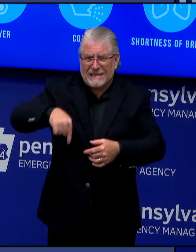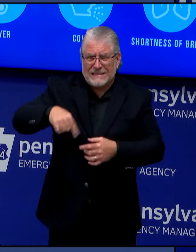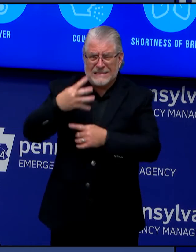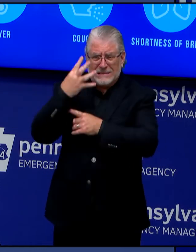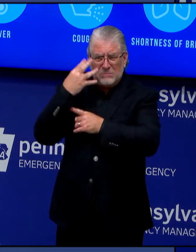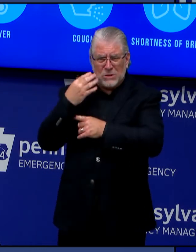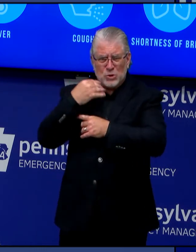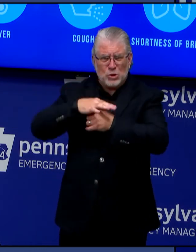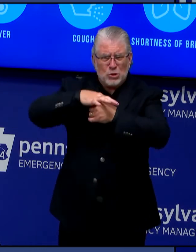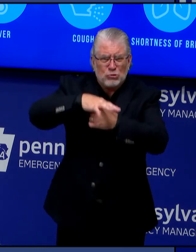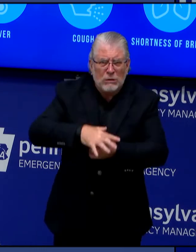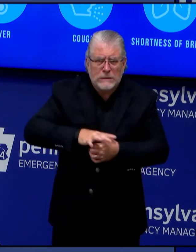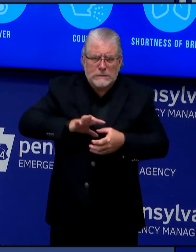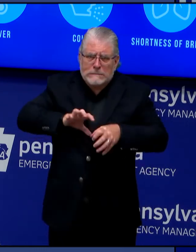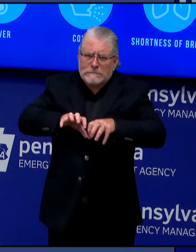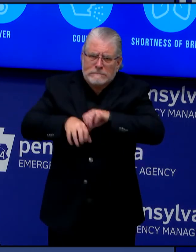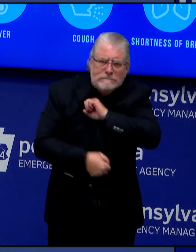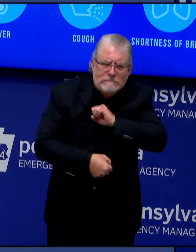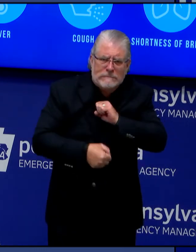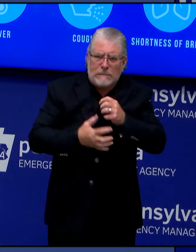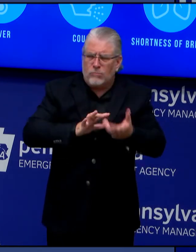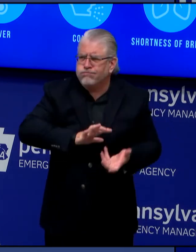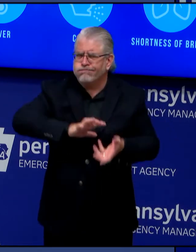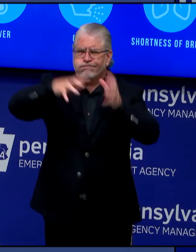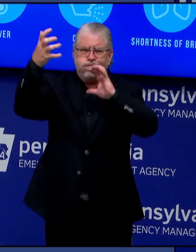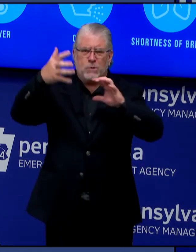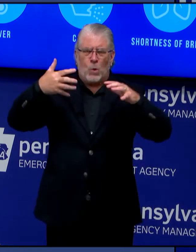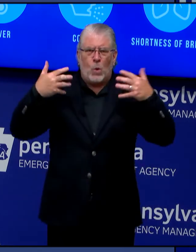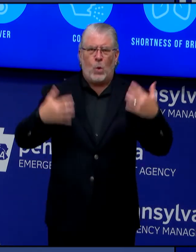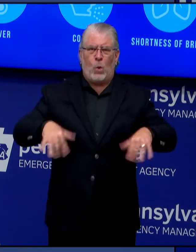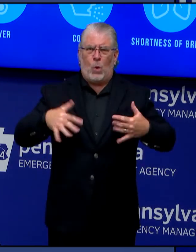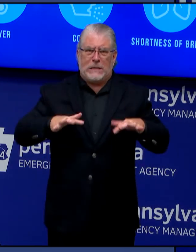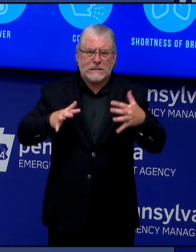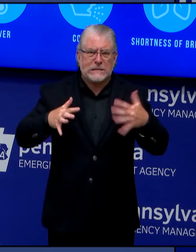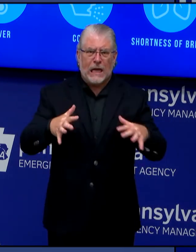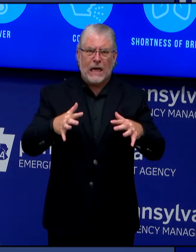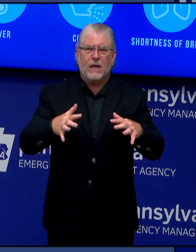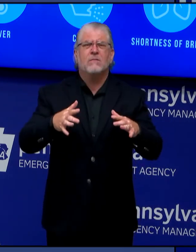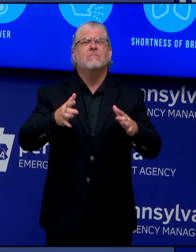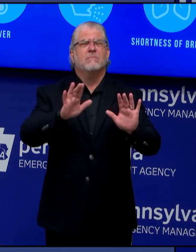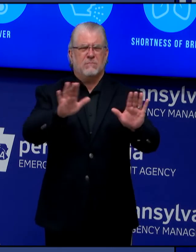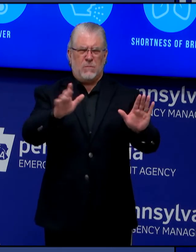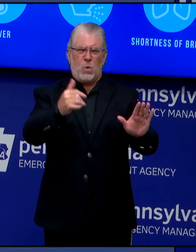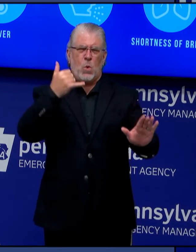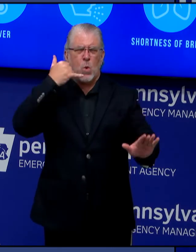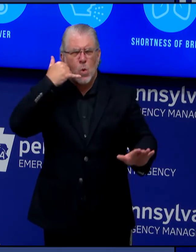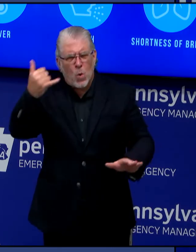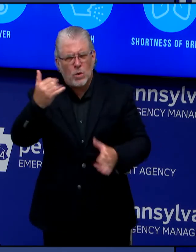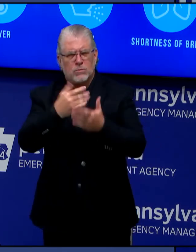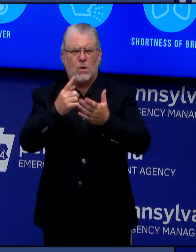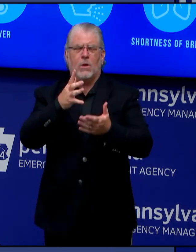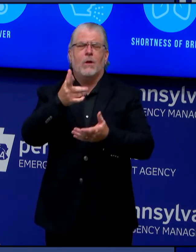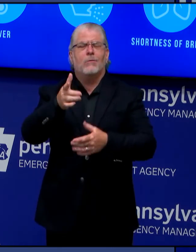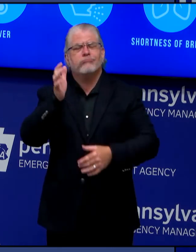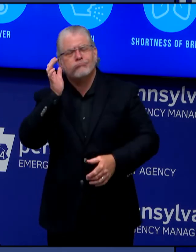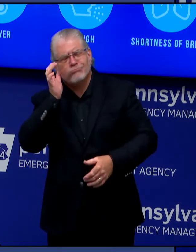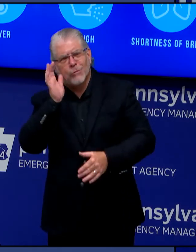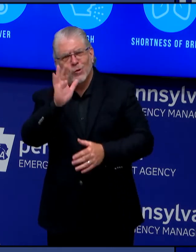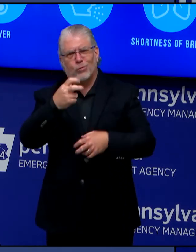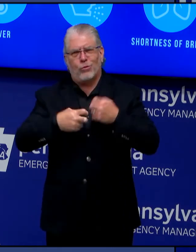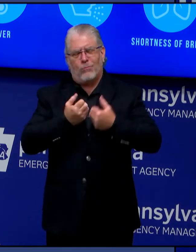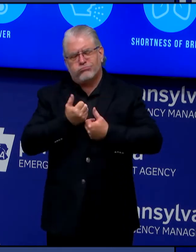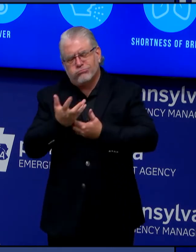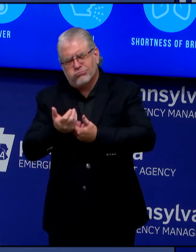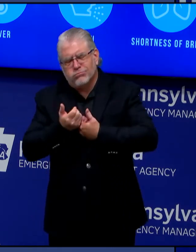the Support and Referral Helpline can be a place for you to work through these feelings. No matter what challenges you're facing, you do